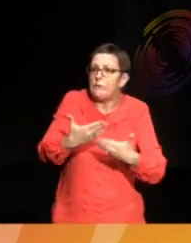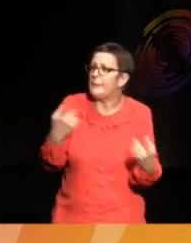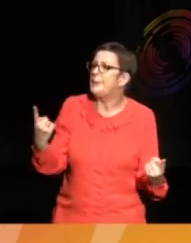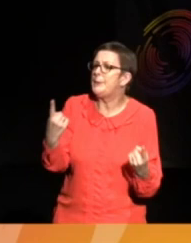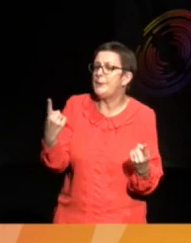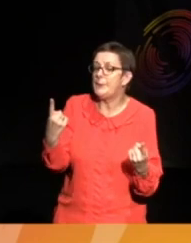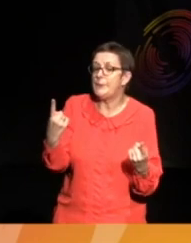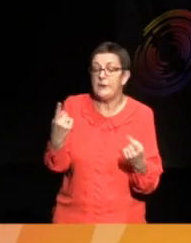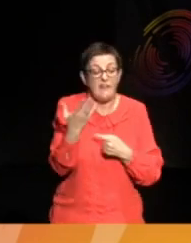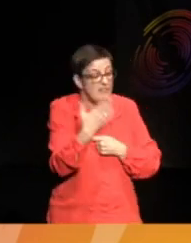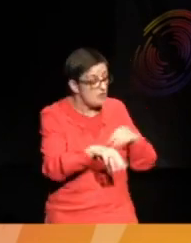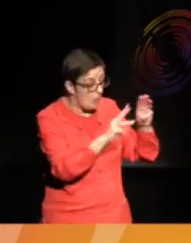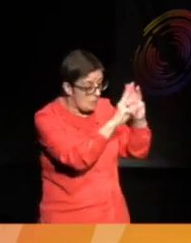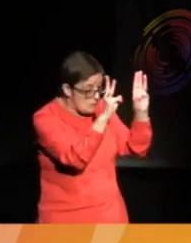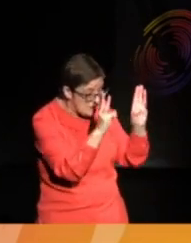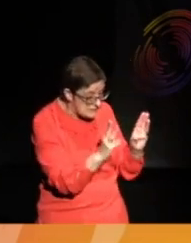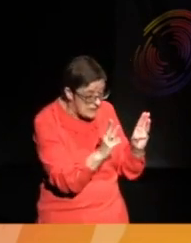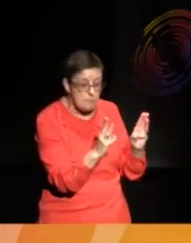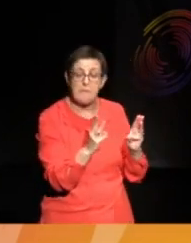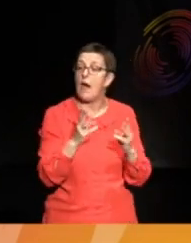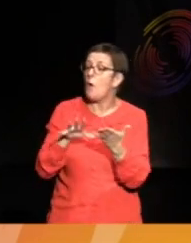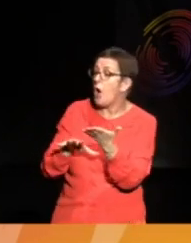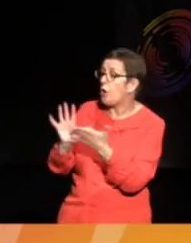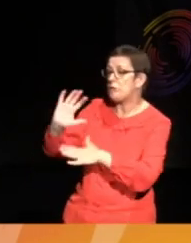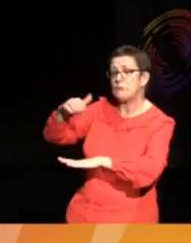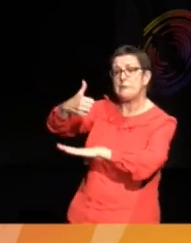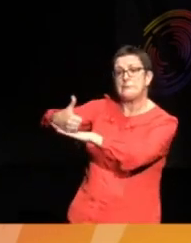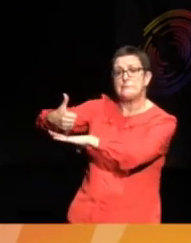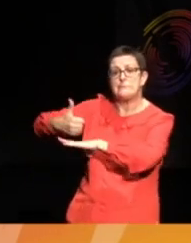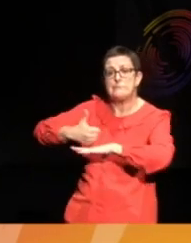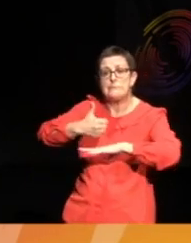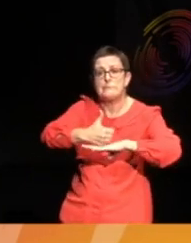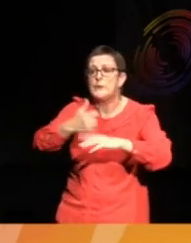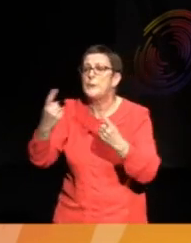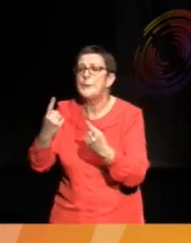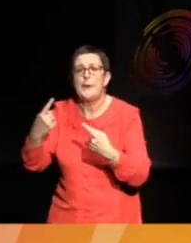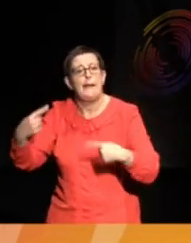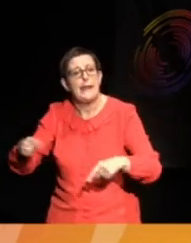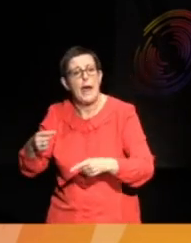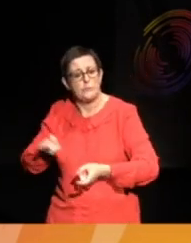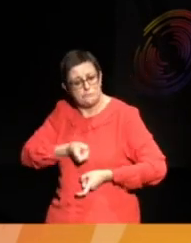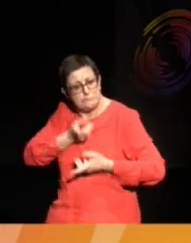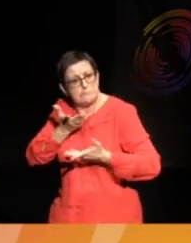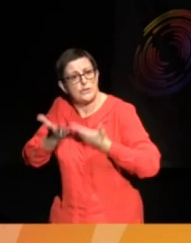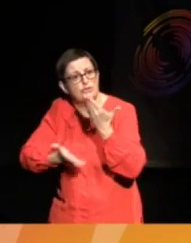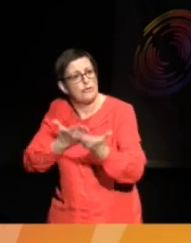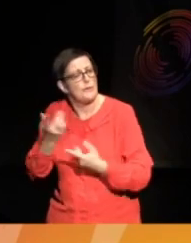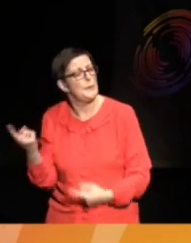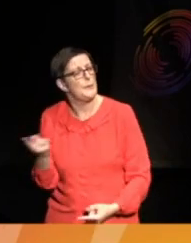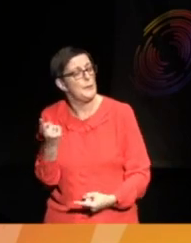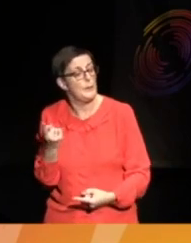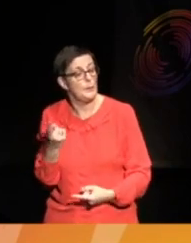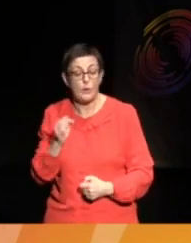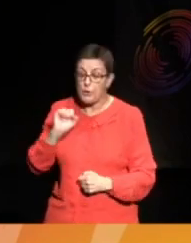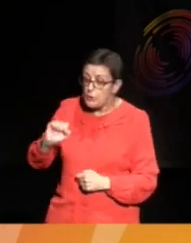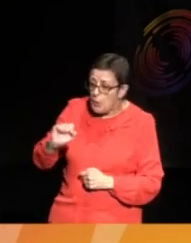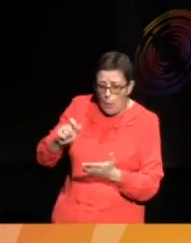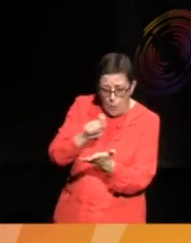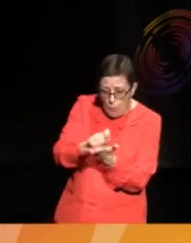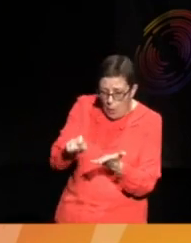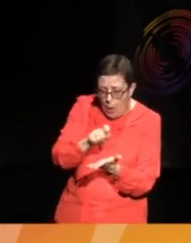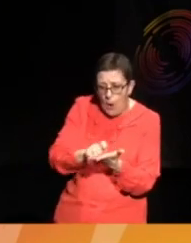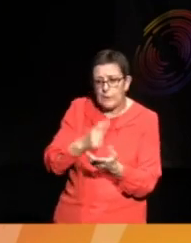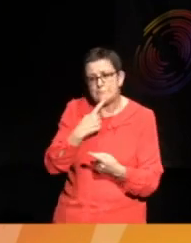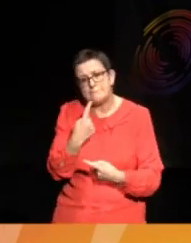our museums, our cultural institutions. In terms of your work, you're telling all sorts of stories.